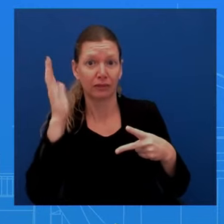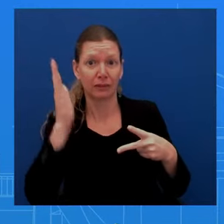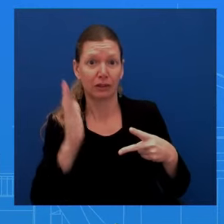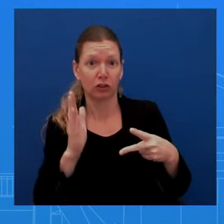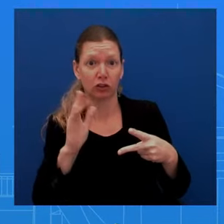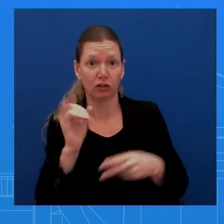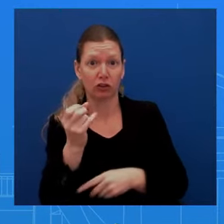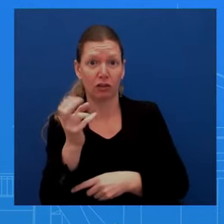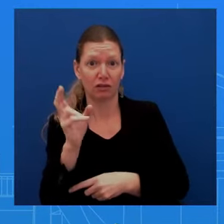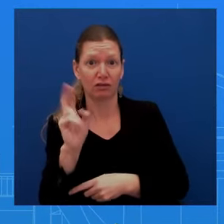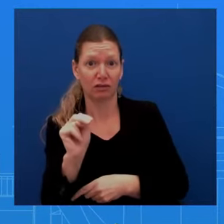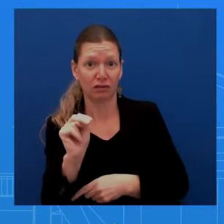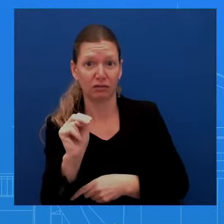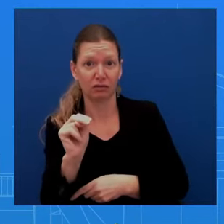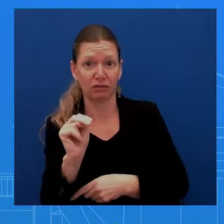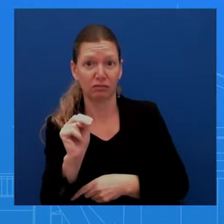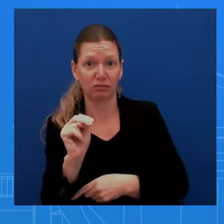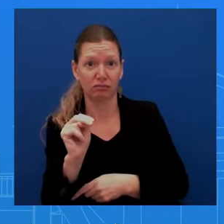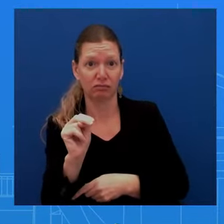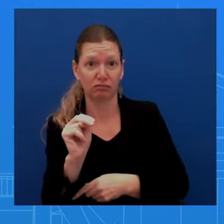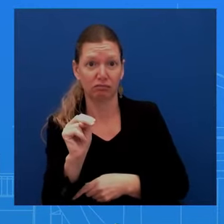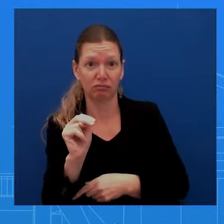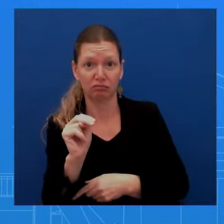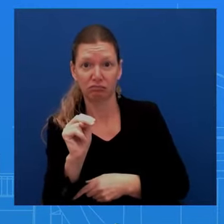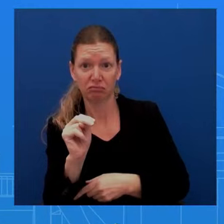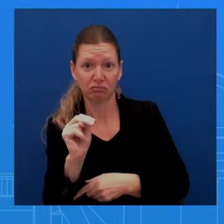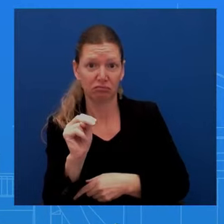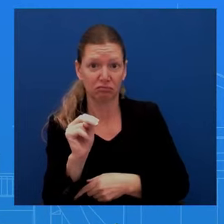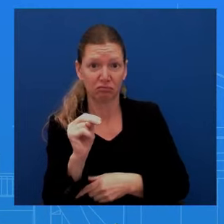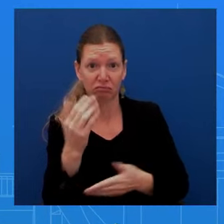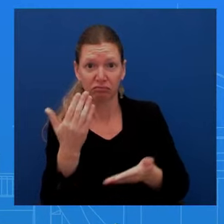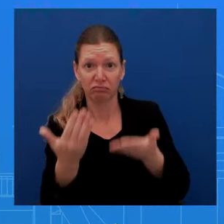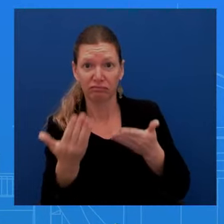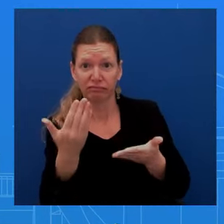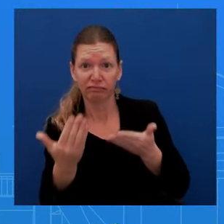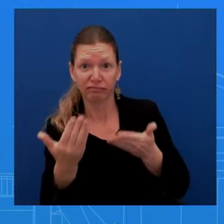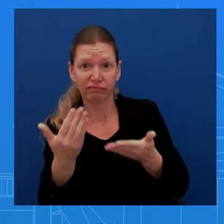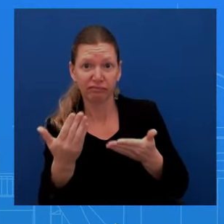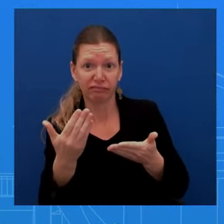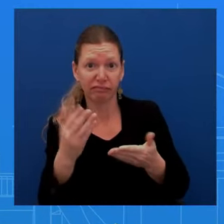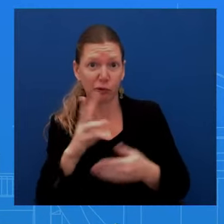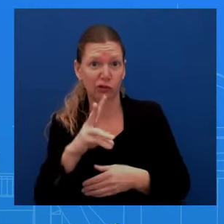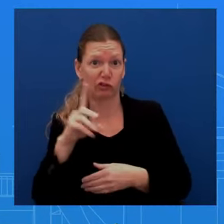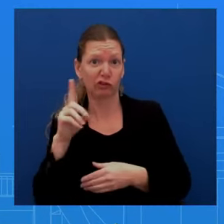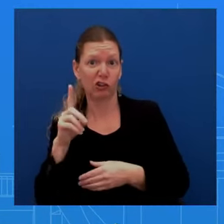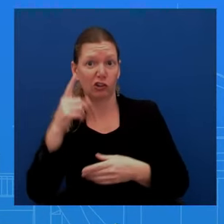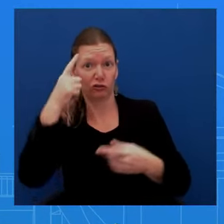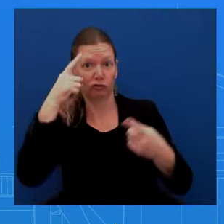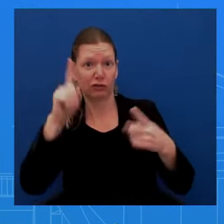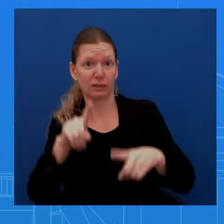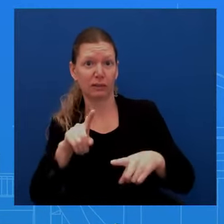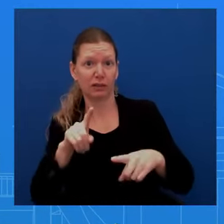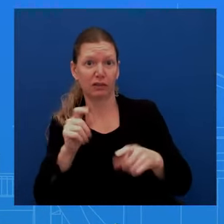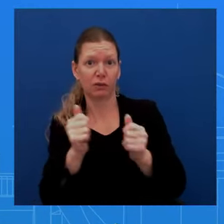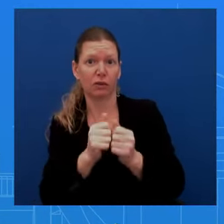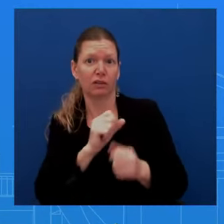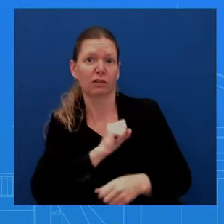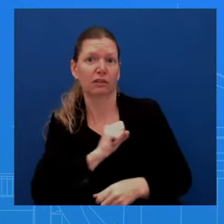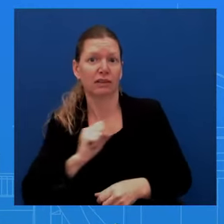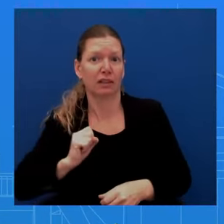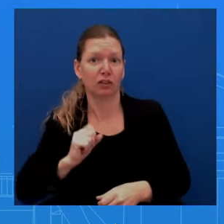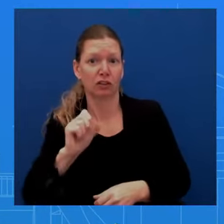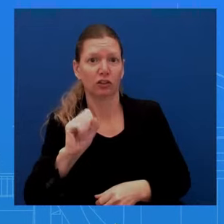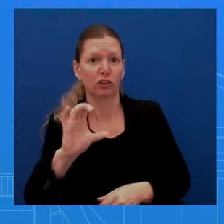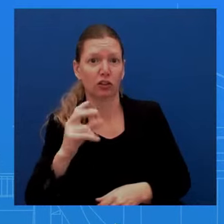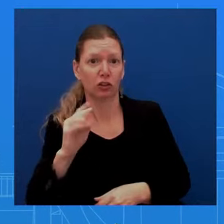Senator Schumer. And now the Speaker has come out and said that he's made no commitments to doing so. He's just talking with members of his conference right now. But what is the White House's